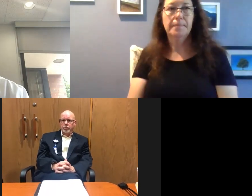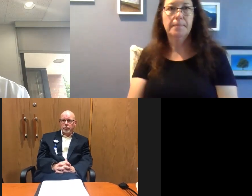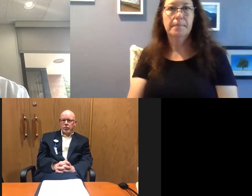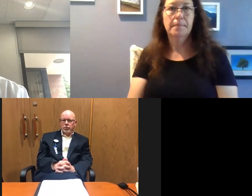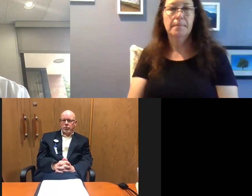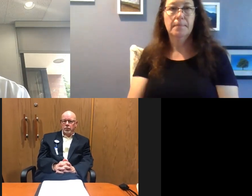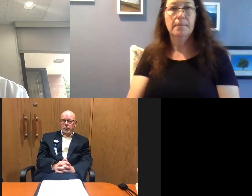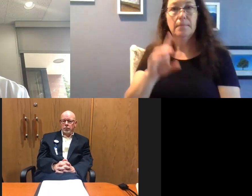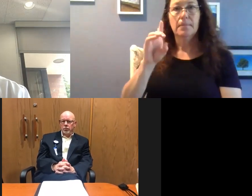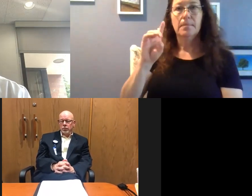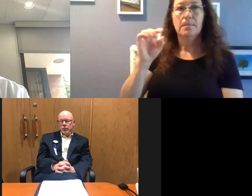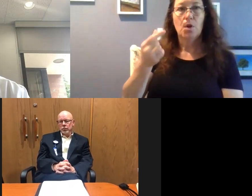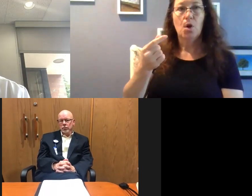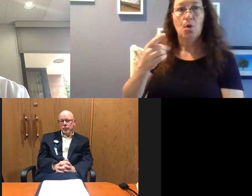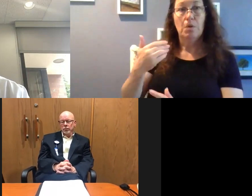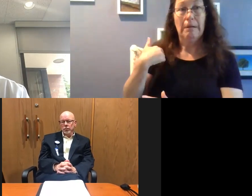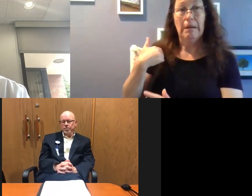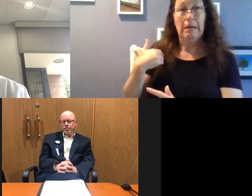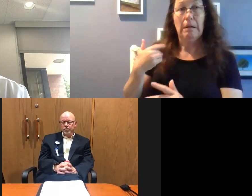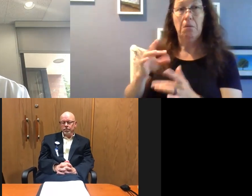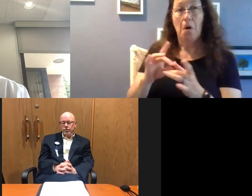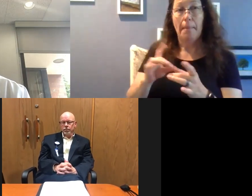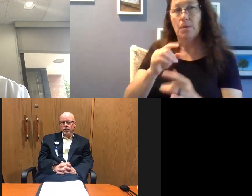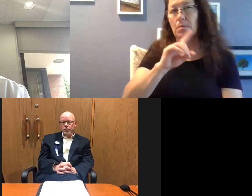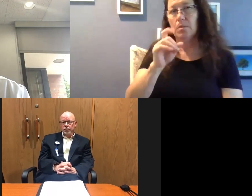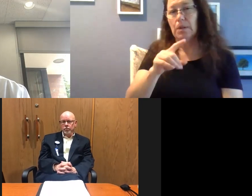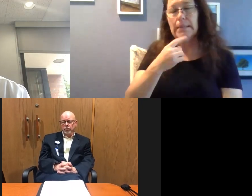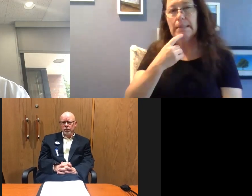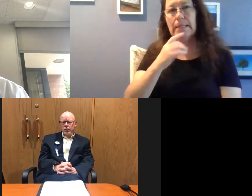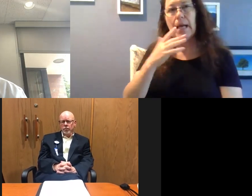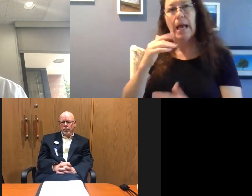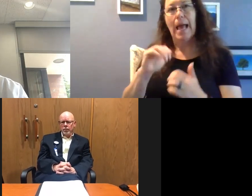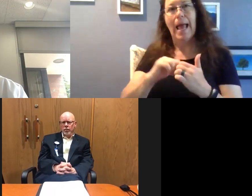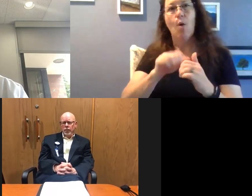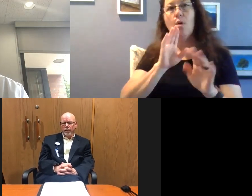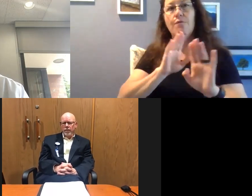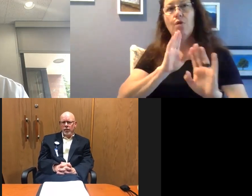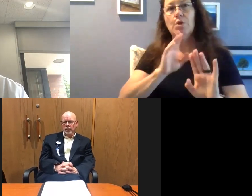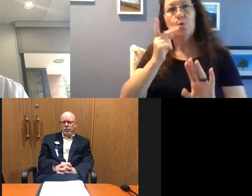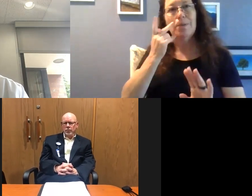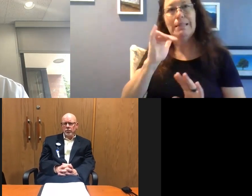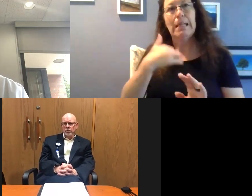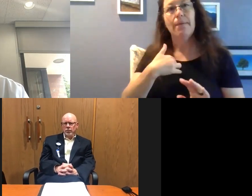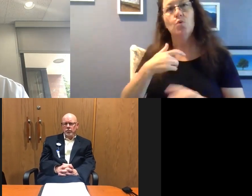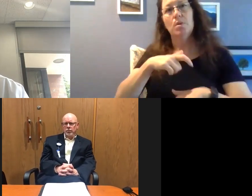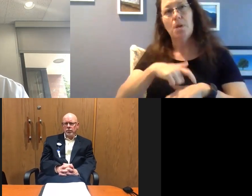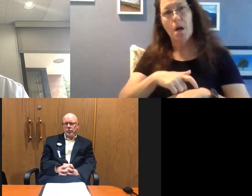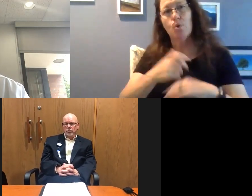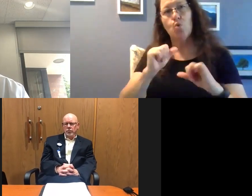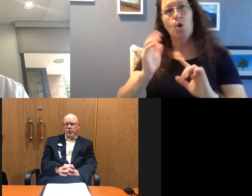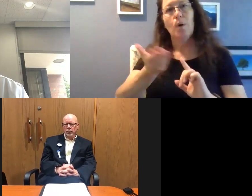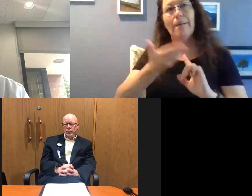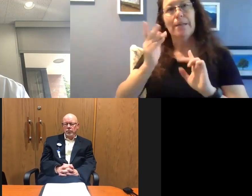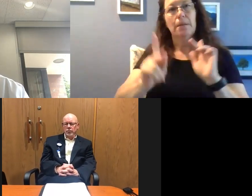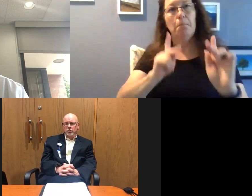So Doug, to follow up to an earlier comment you had, one of the questions here says, how frustrating is it that you still have to spend time trying to convince the